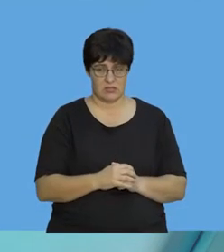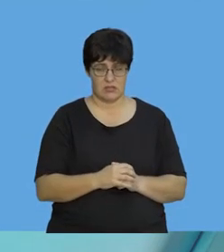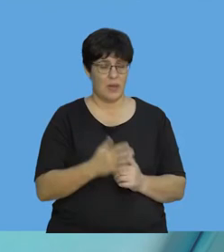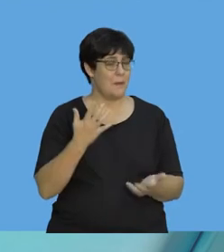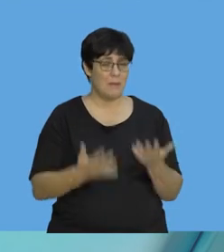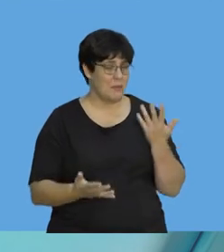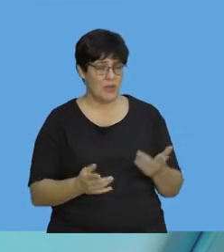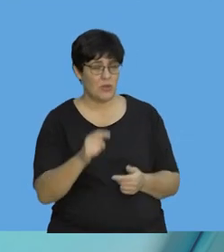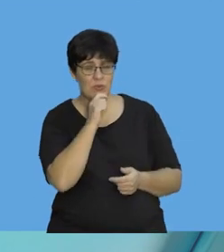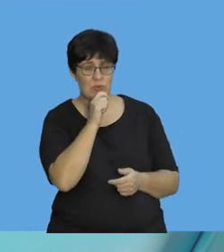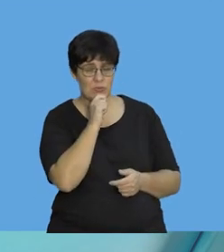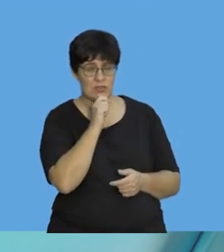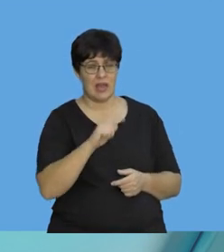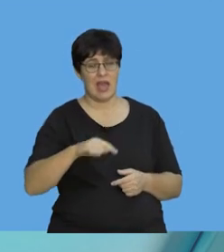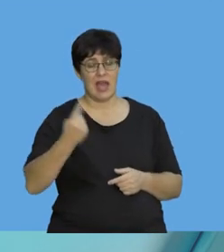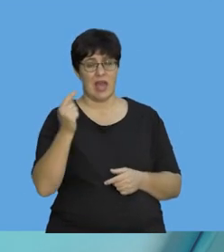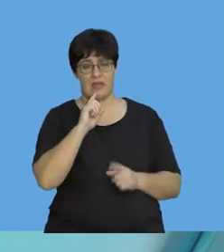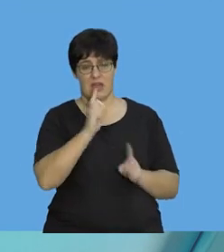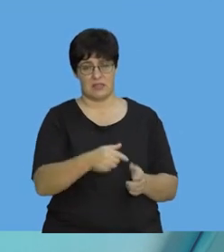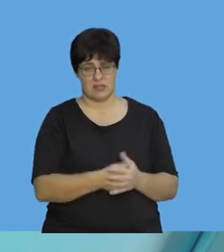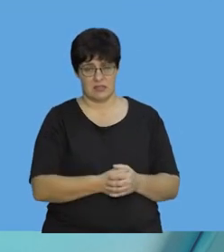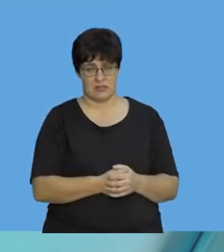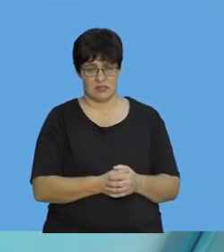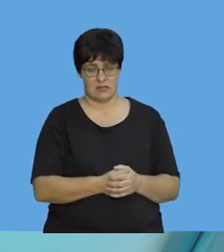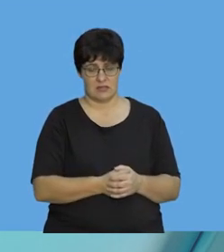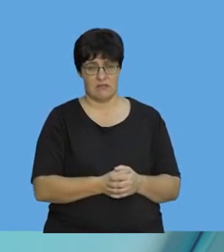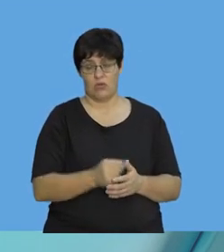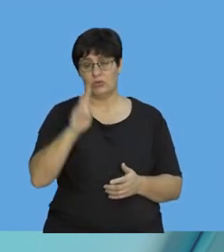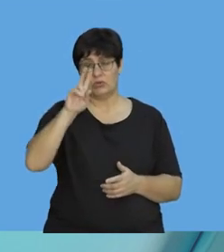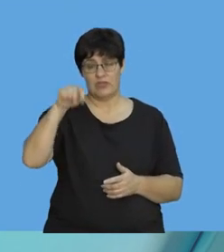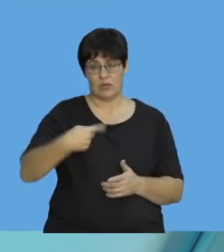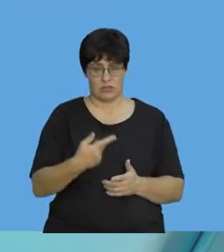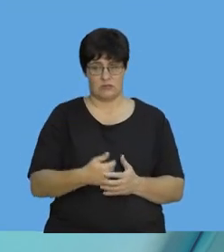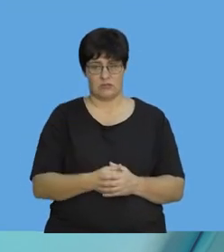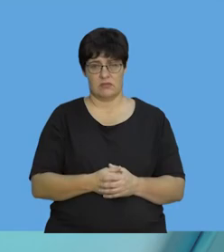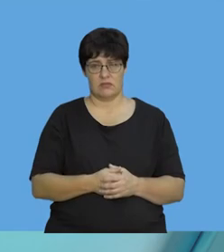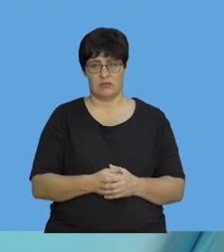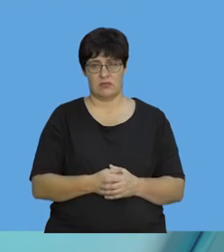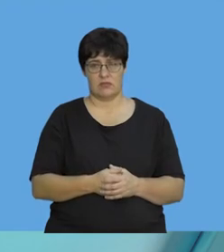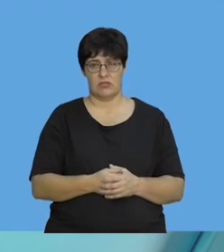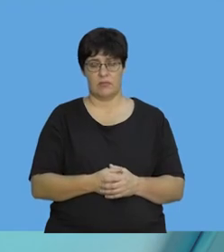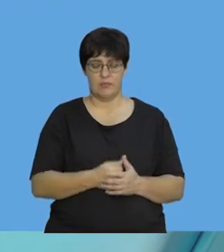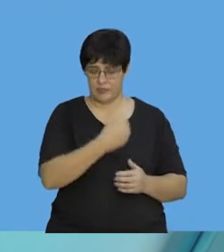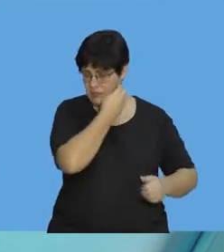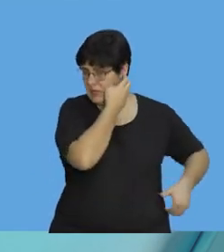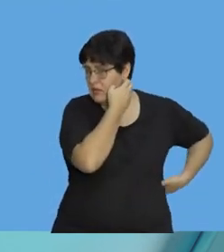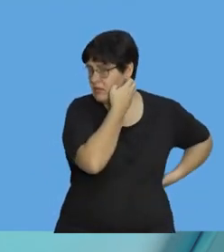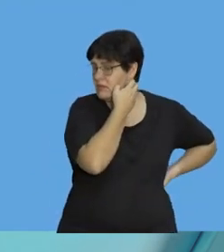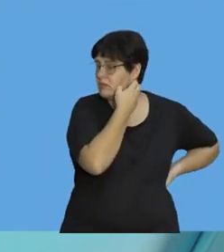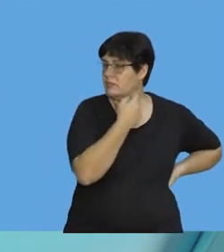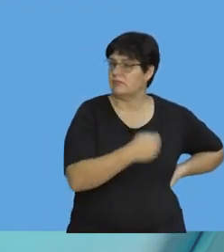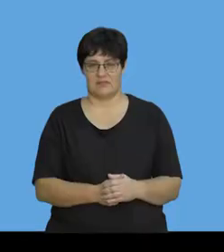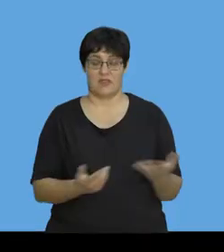force, but what if you'd use the other answer? What if you'd use the answer to the 2,000 kilogram track?